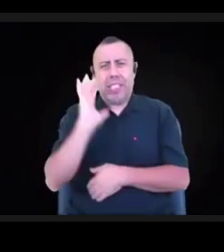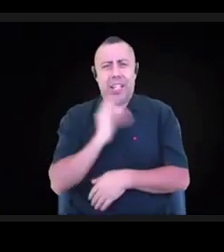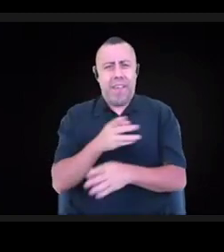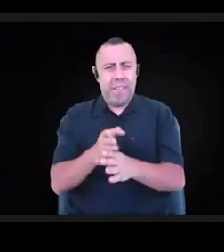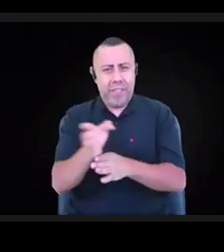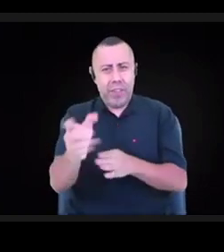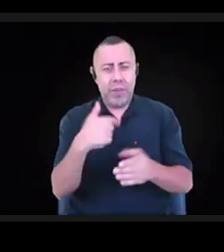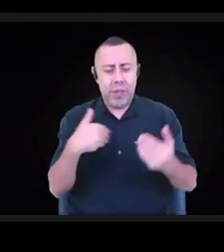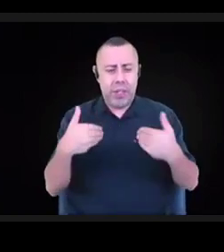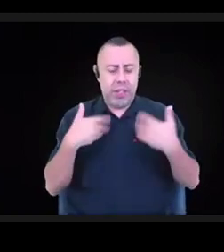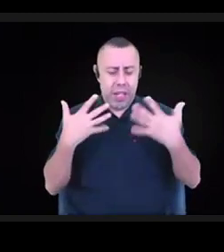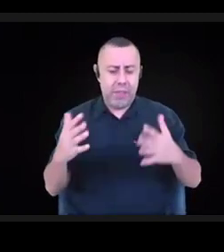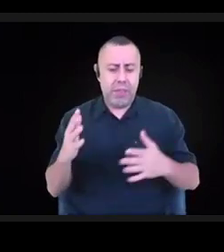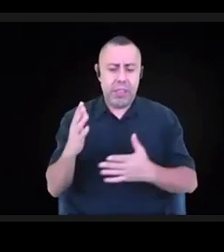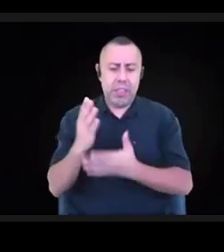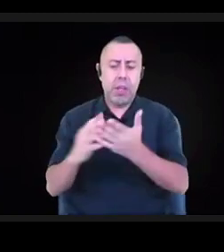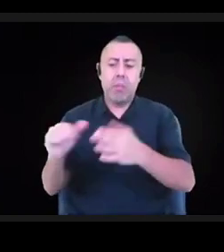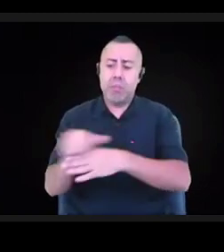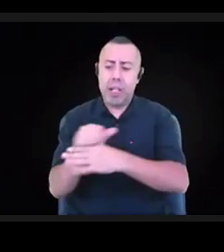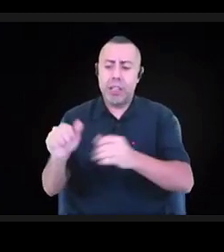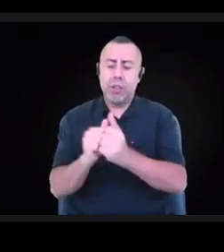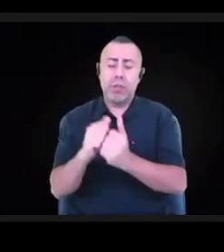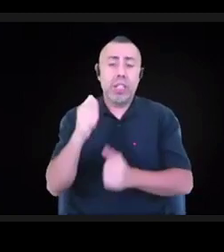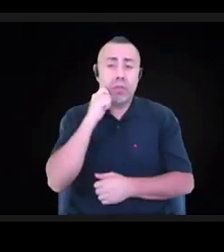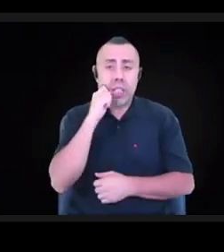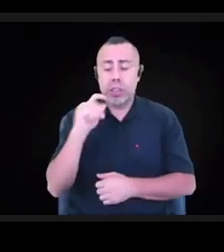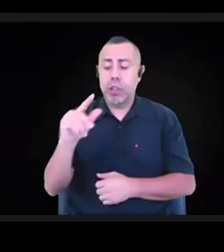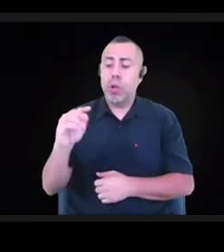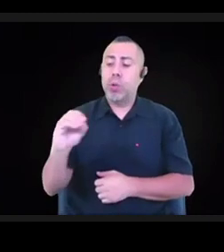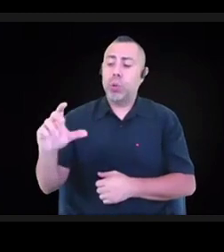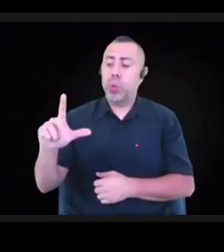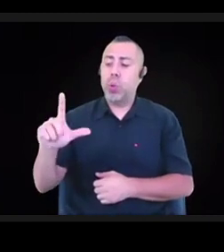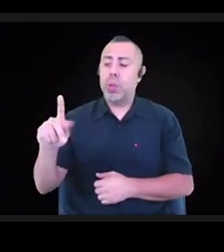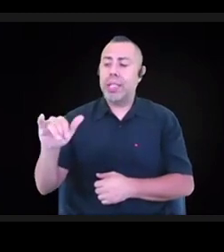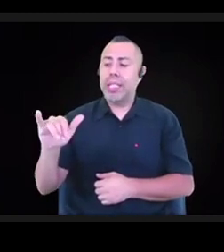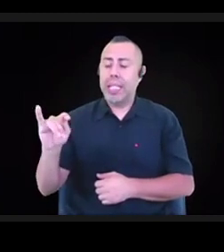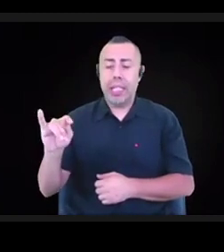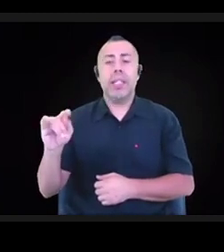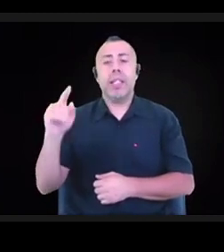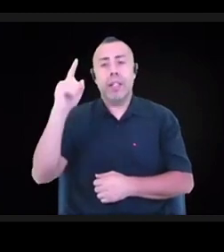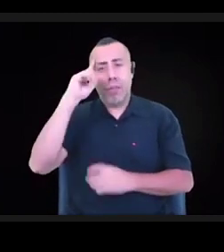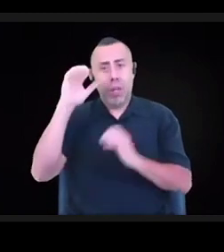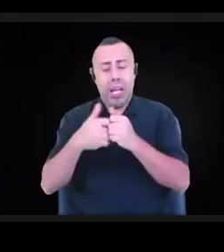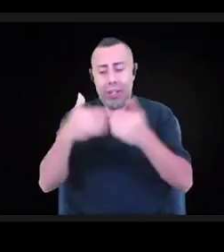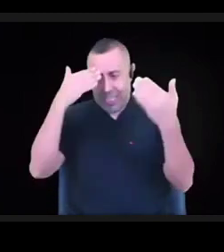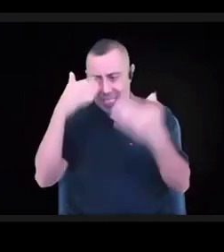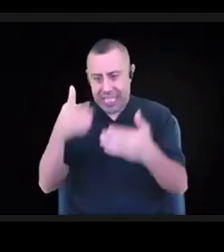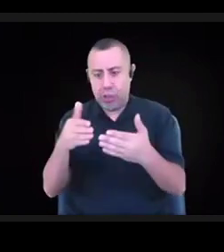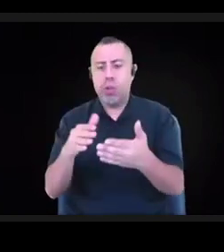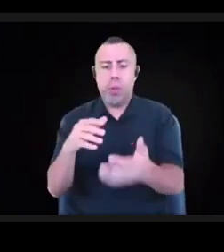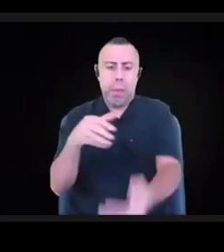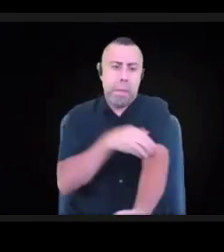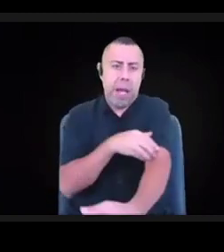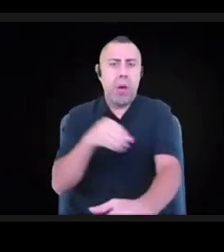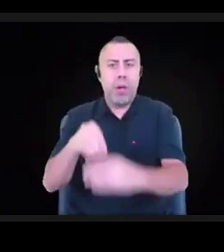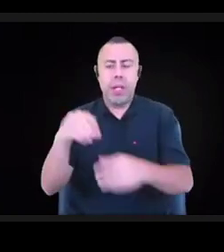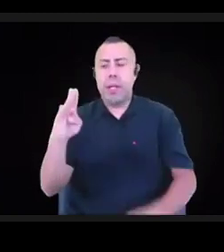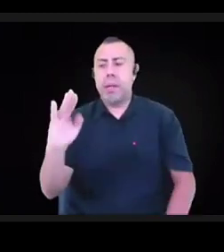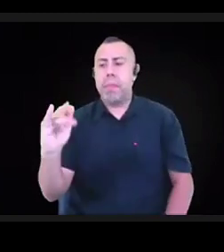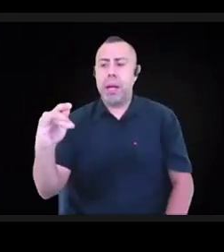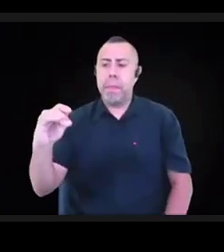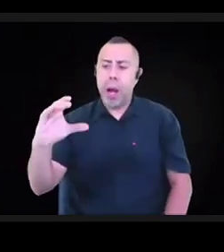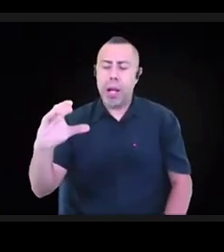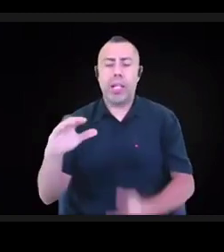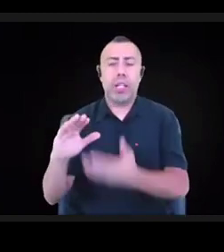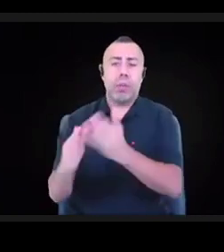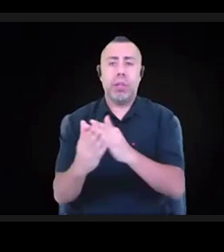communities of color, in particular BIPOC communities, for how resources will be distributed. I think this should go